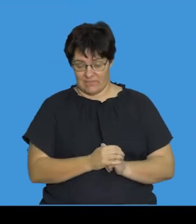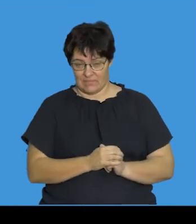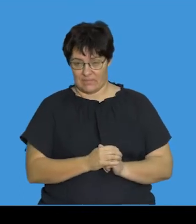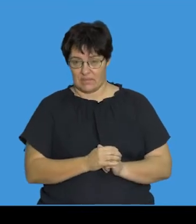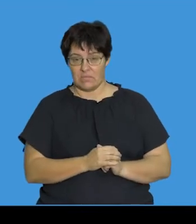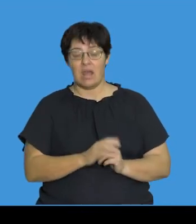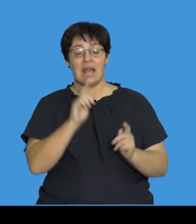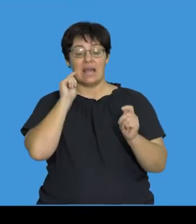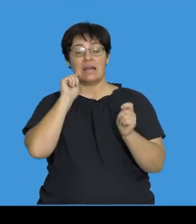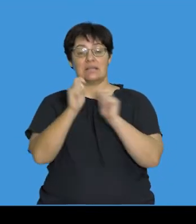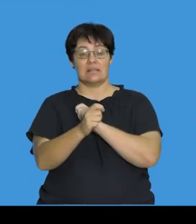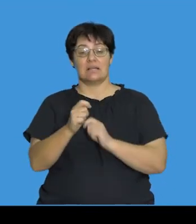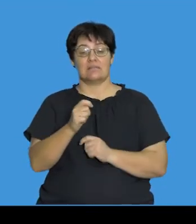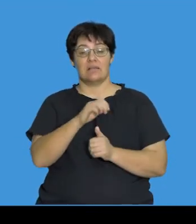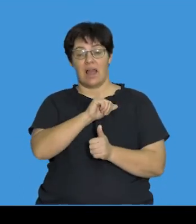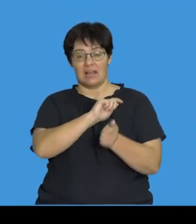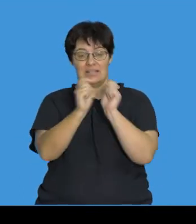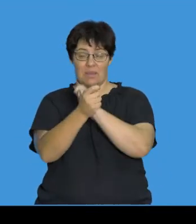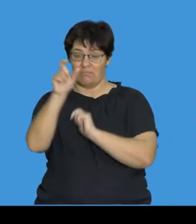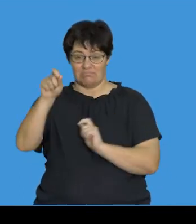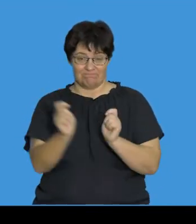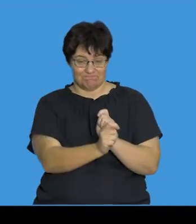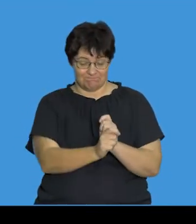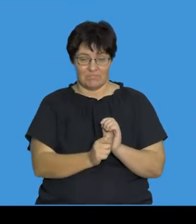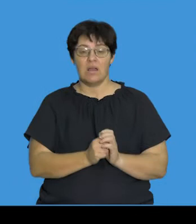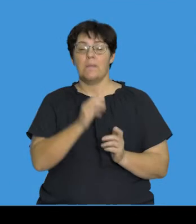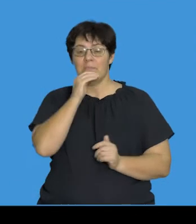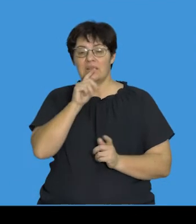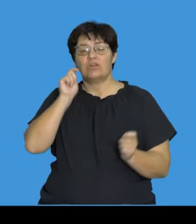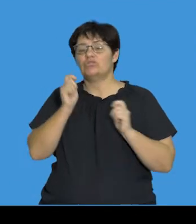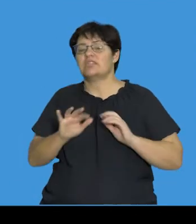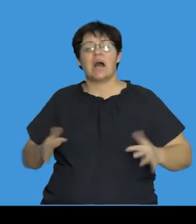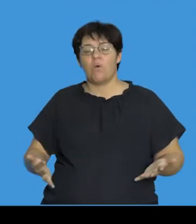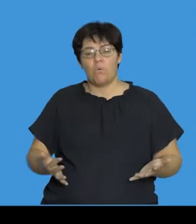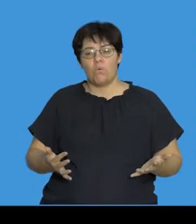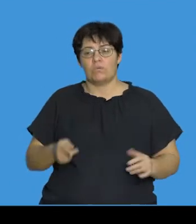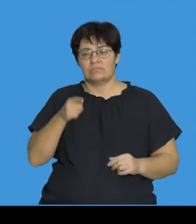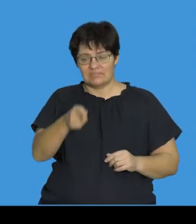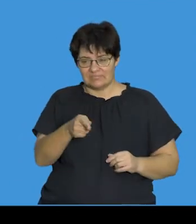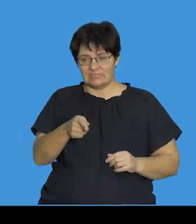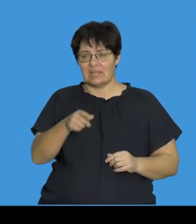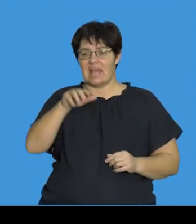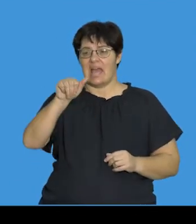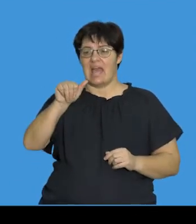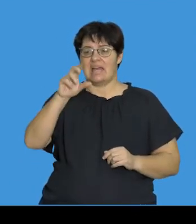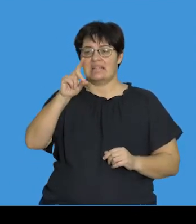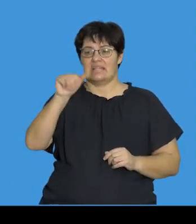substitution, which is this example, we see that there has been a change or a substitute in the adenine